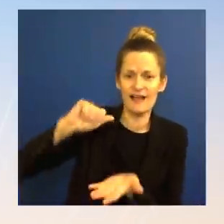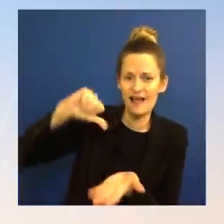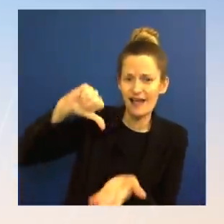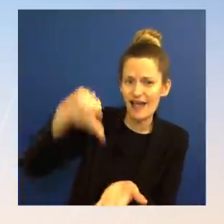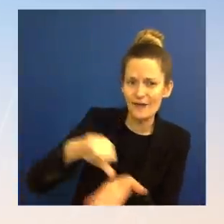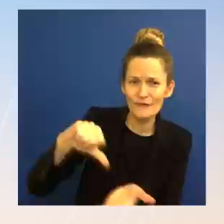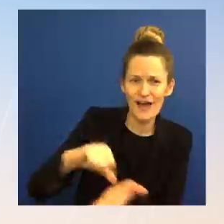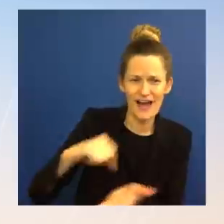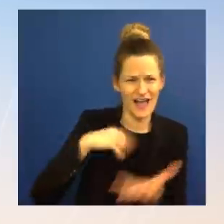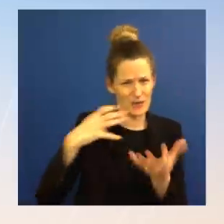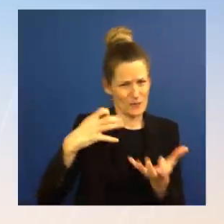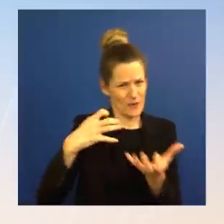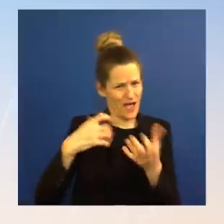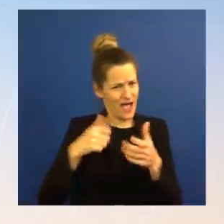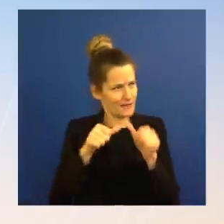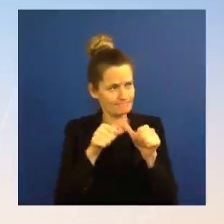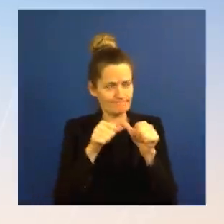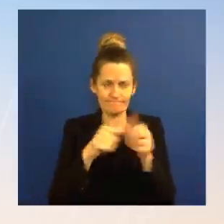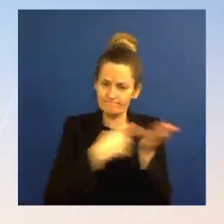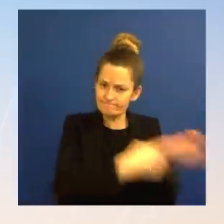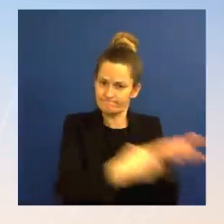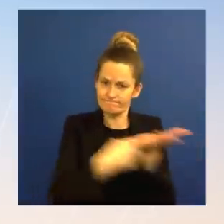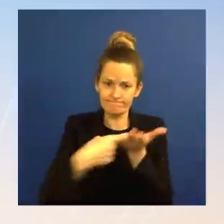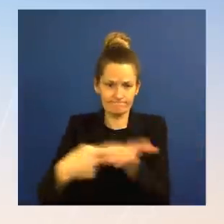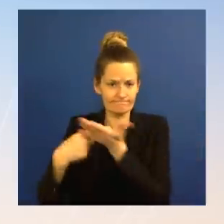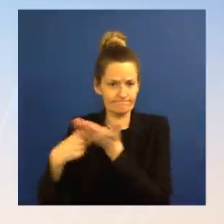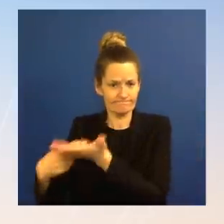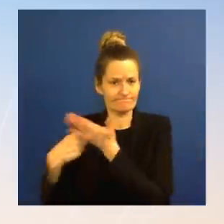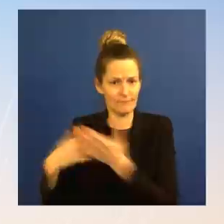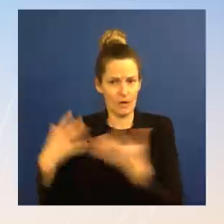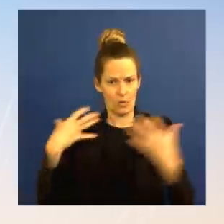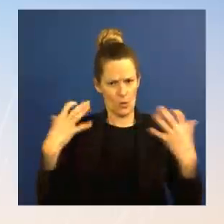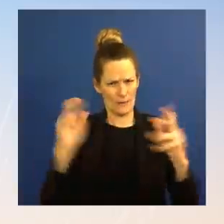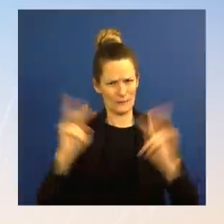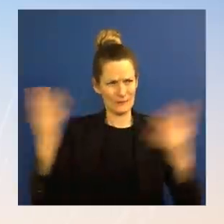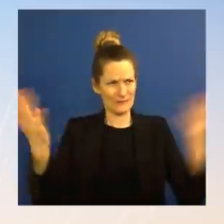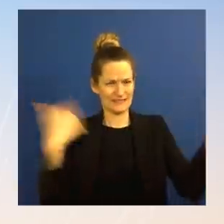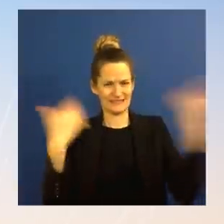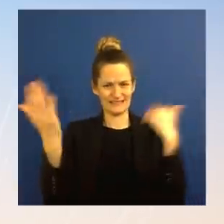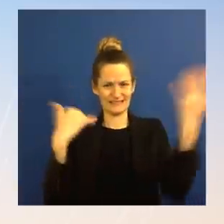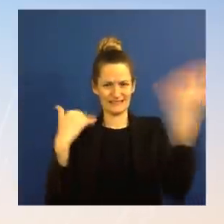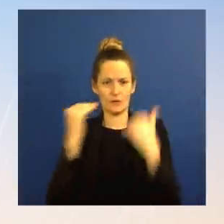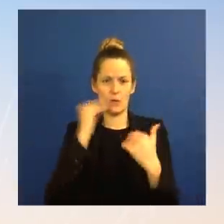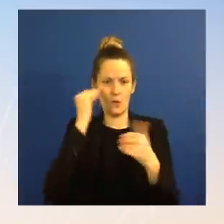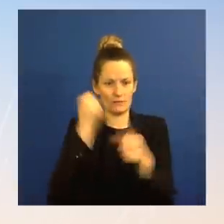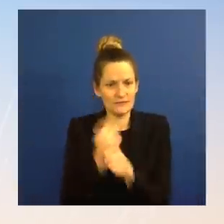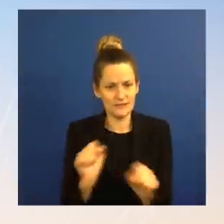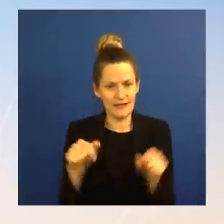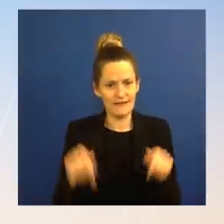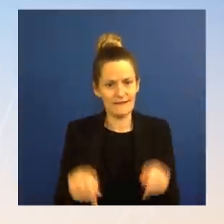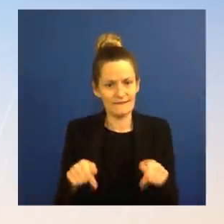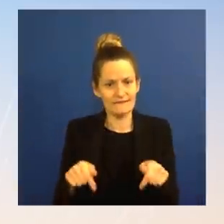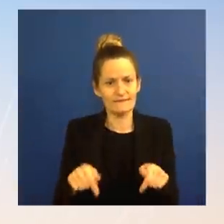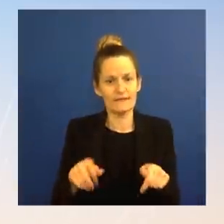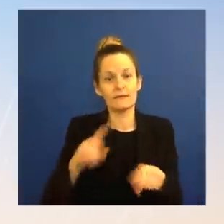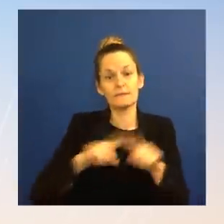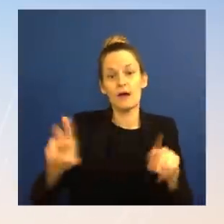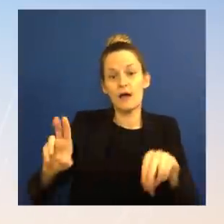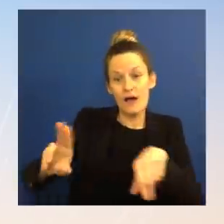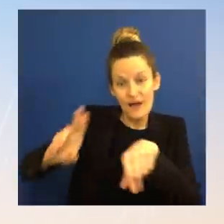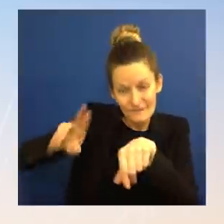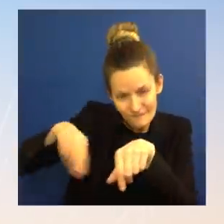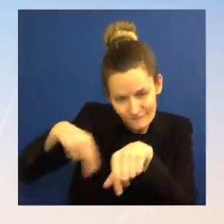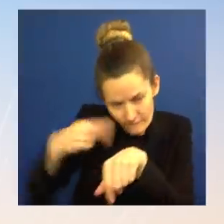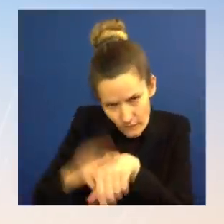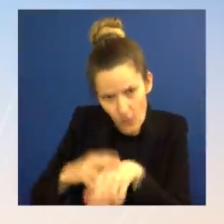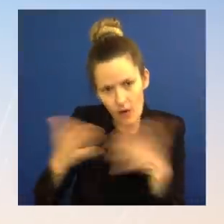Obviously, it is facts- You all know that Venezuela is a large producer of oil. But in terms of any decisions or discussions or where